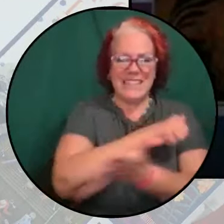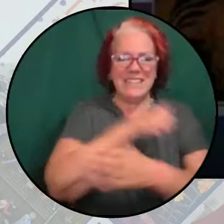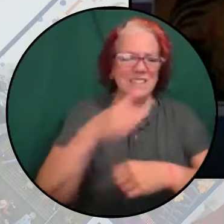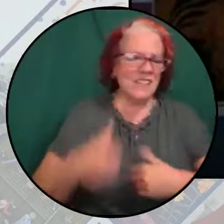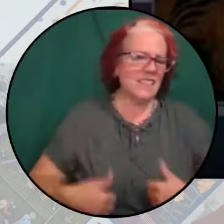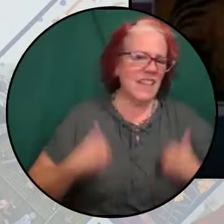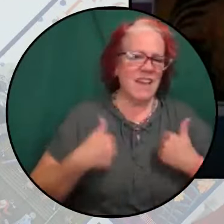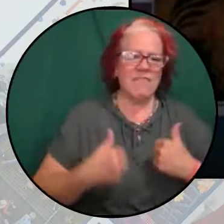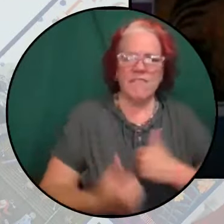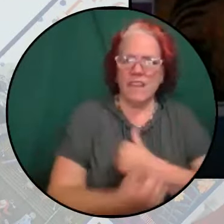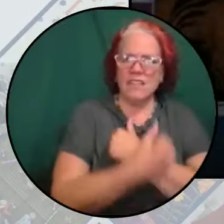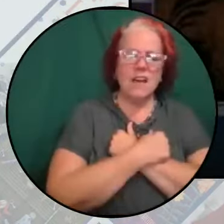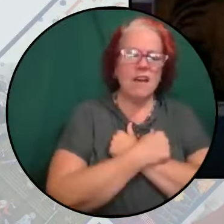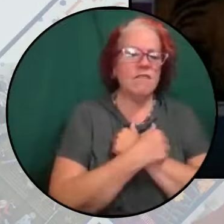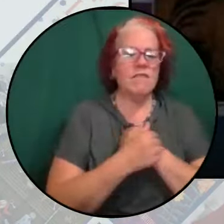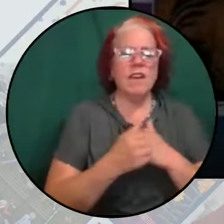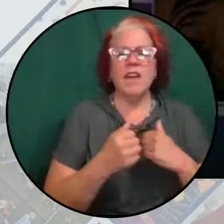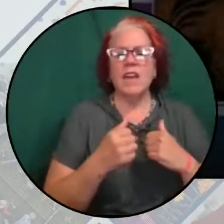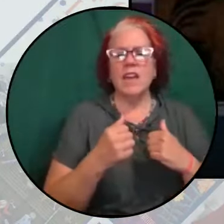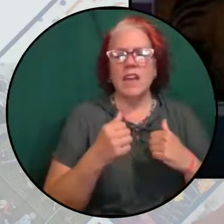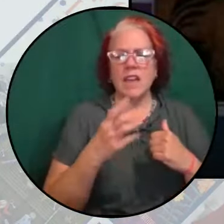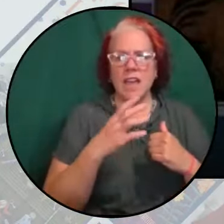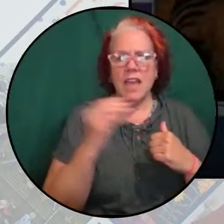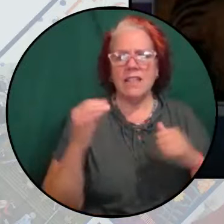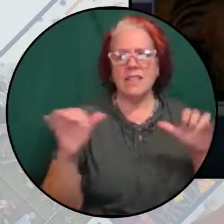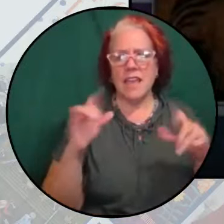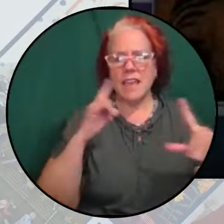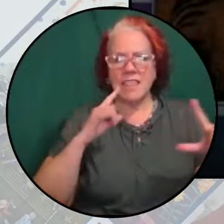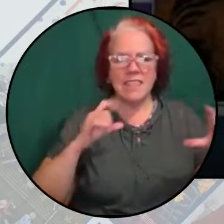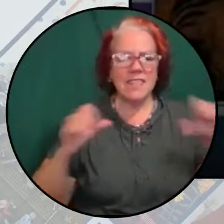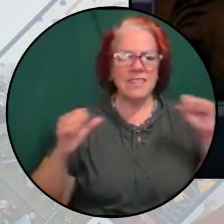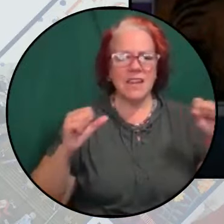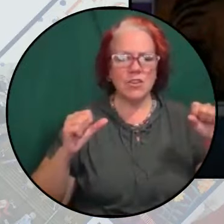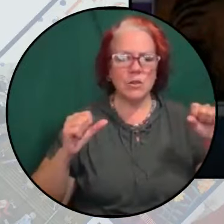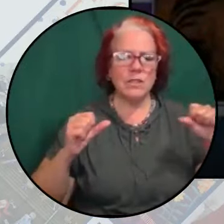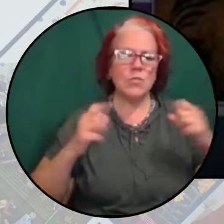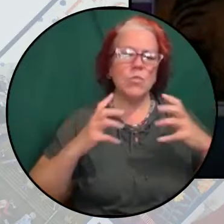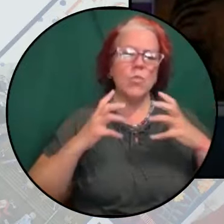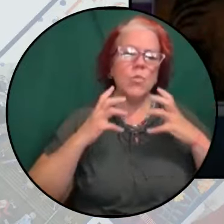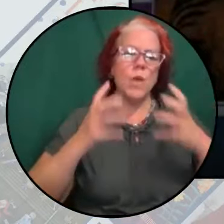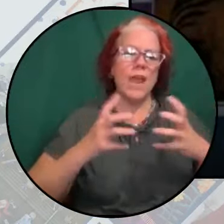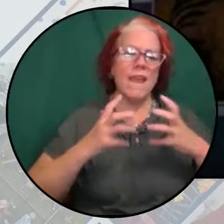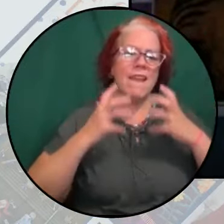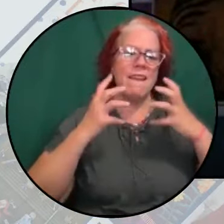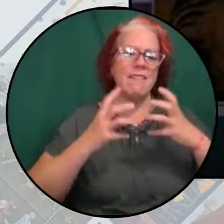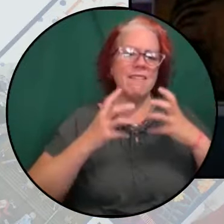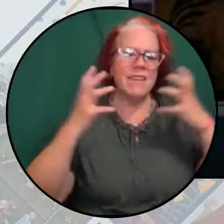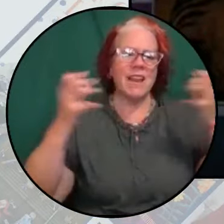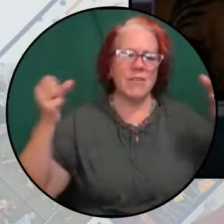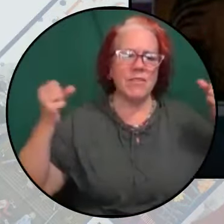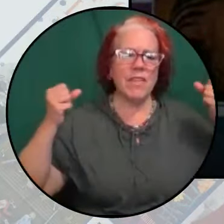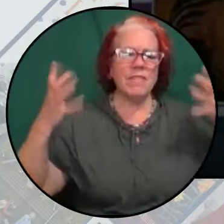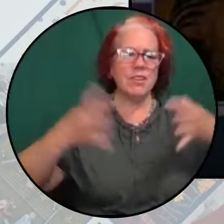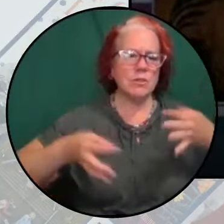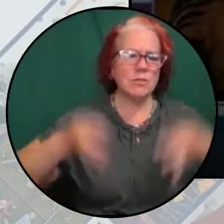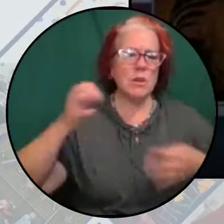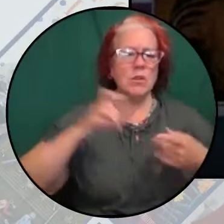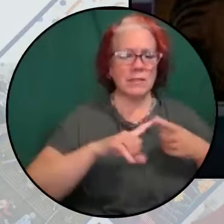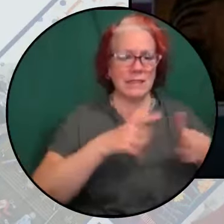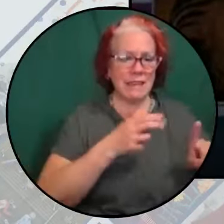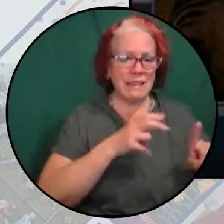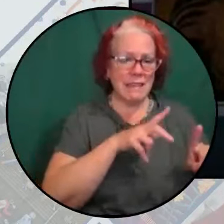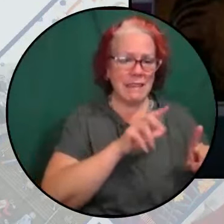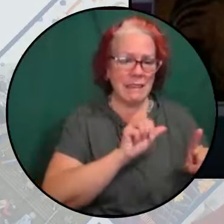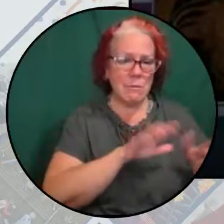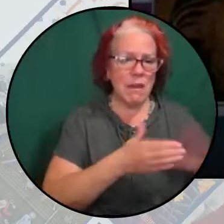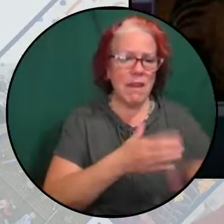capital and its violence in like the thunderous wailing of the thousands of spirits like Hibba's and her kids and all of the